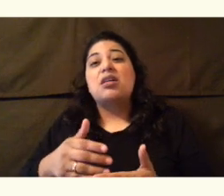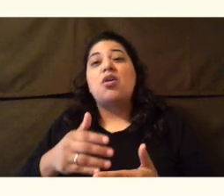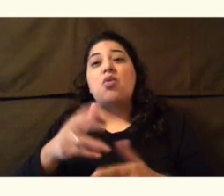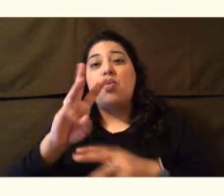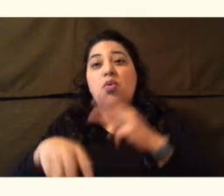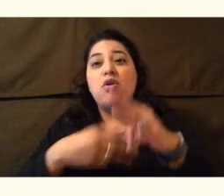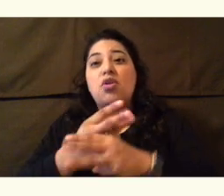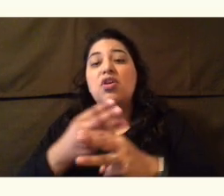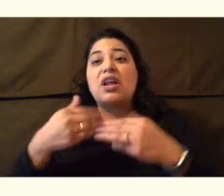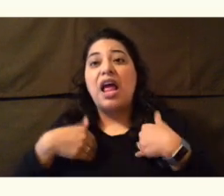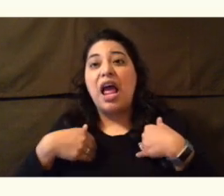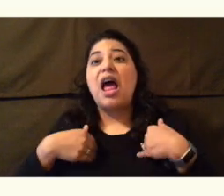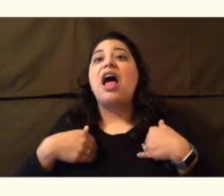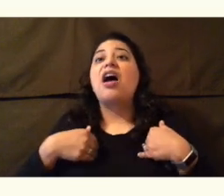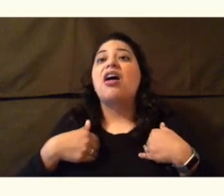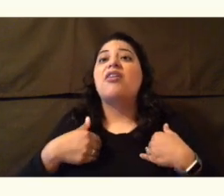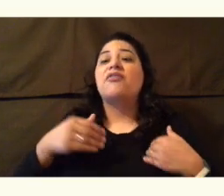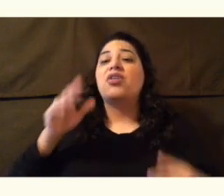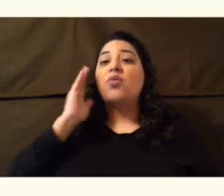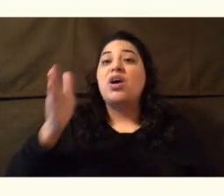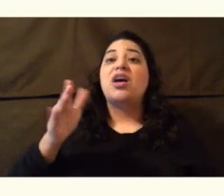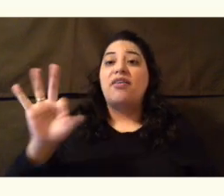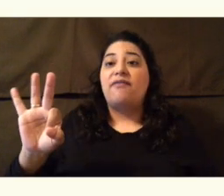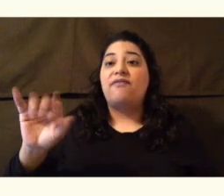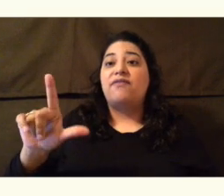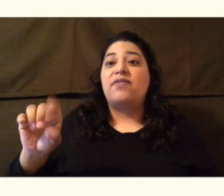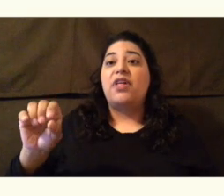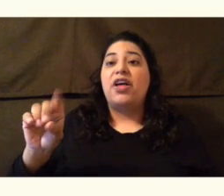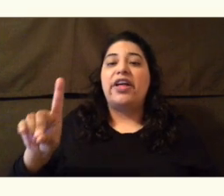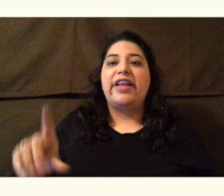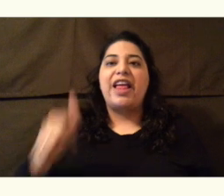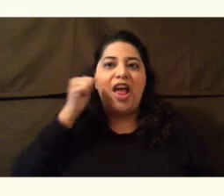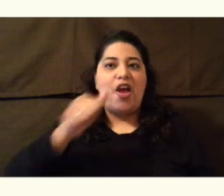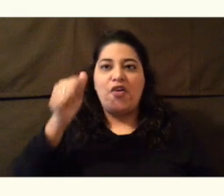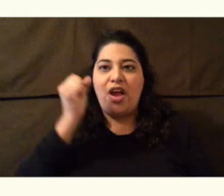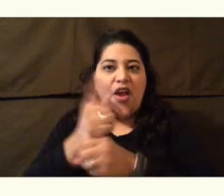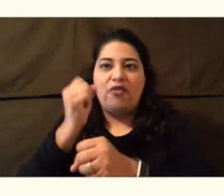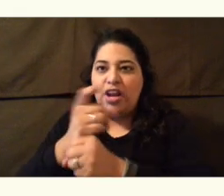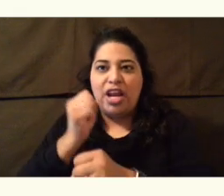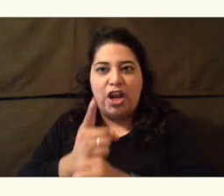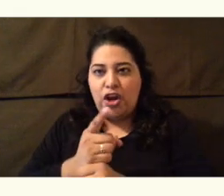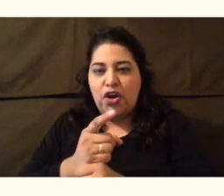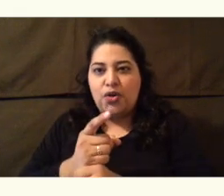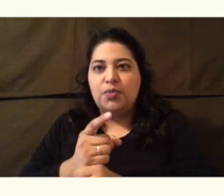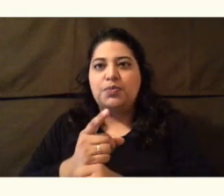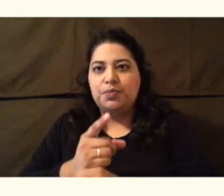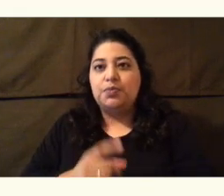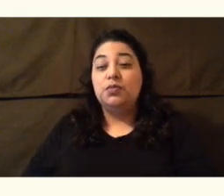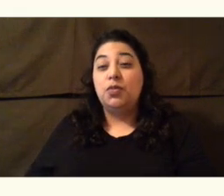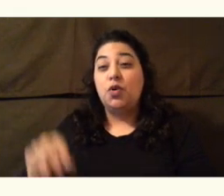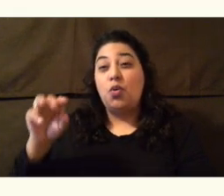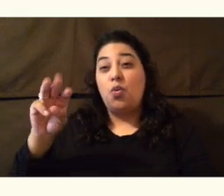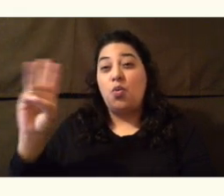the area, which help farmers grow crops. Wildfires also bring rich soil.